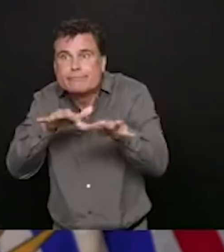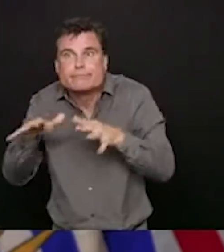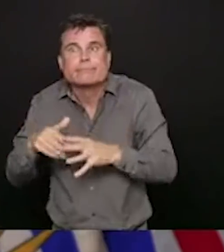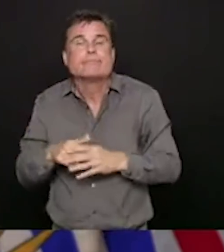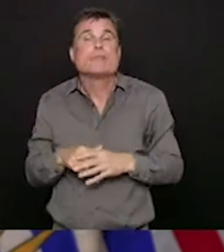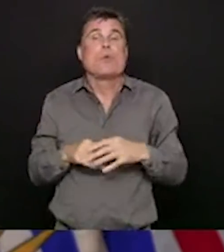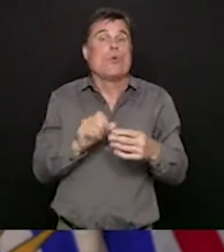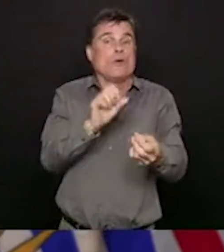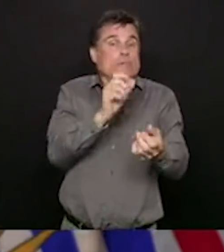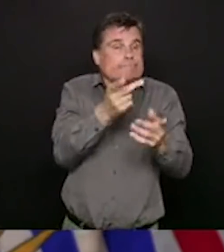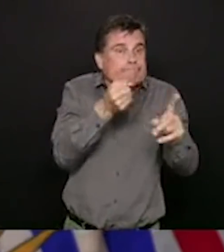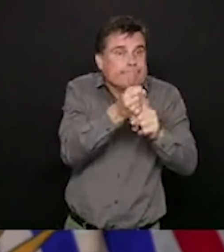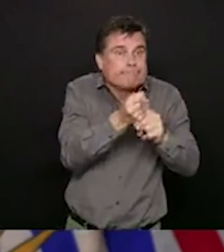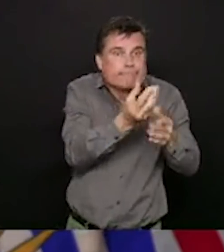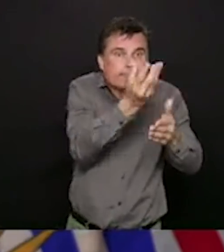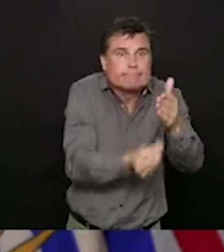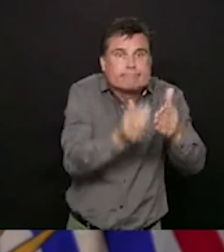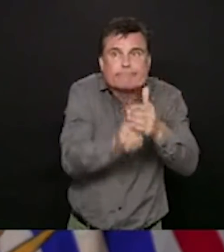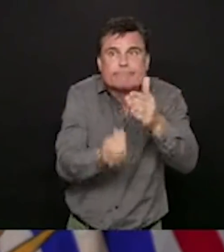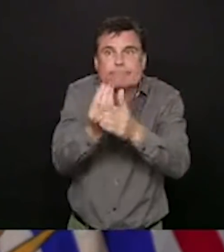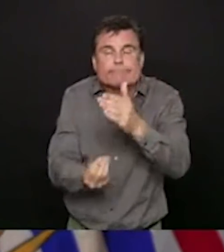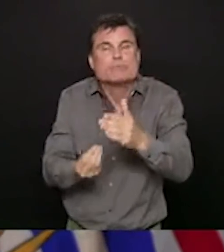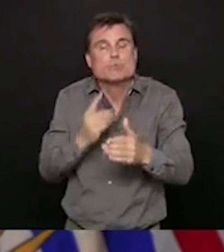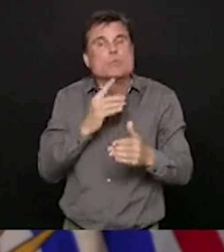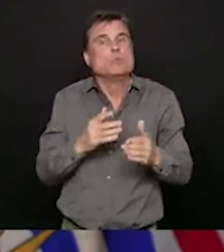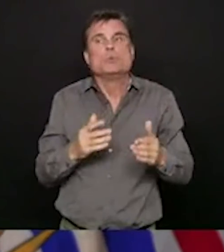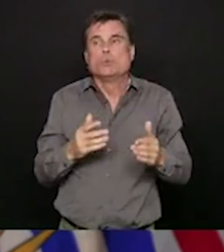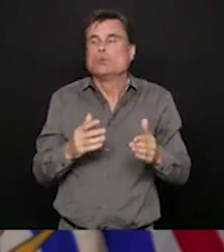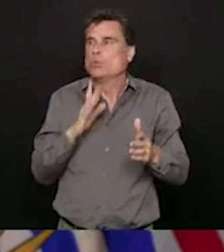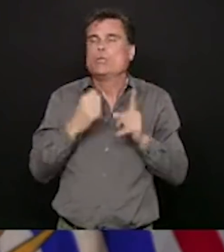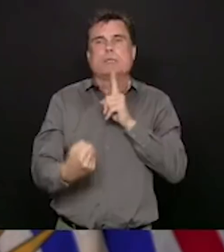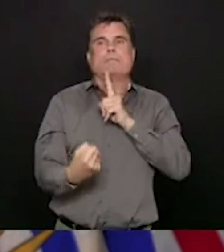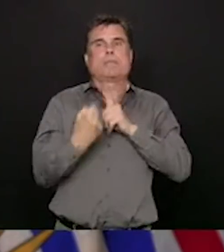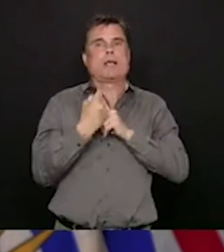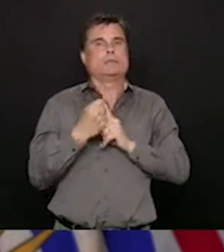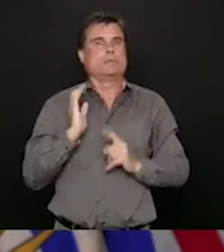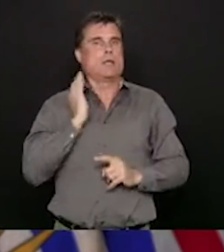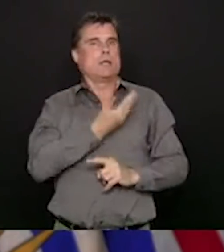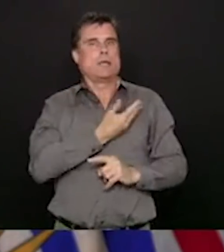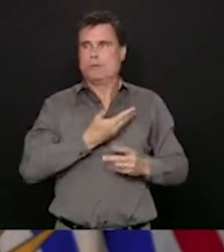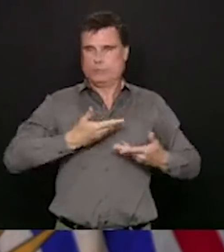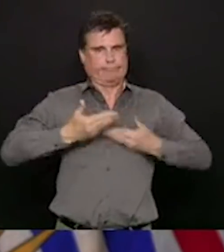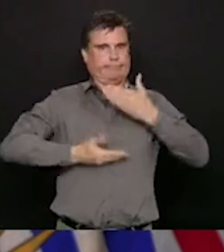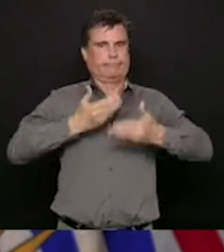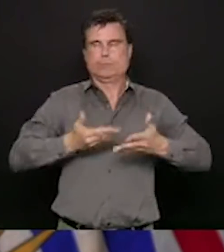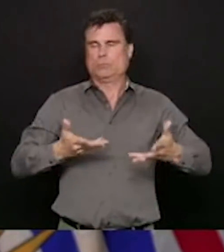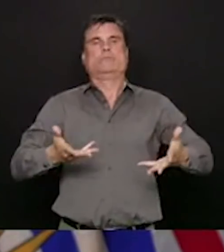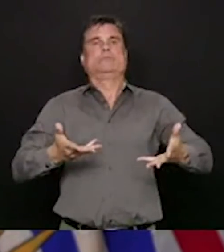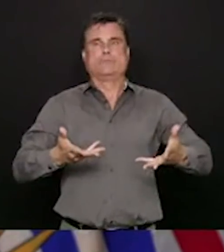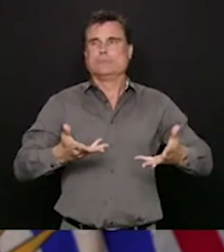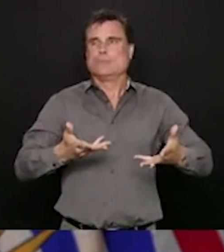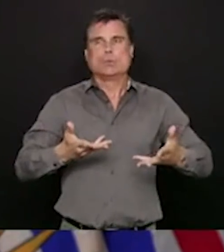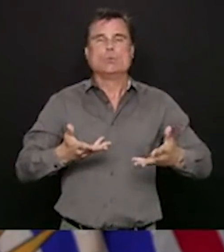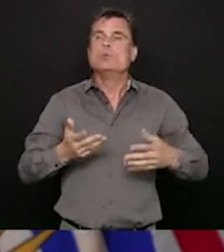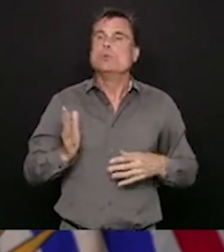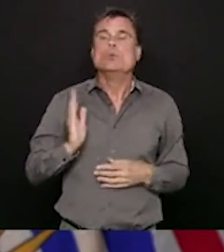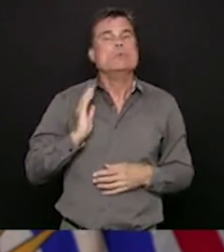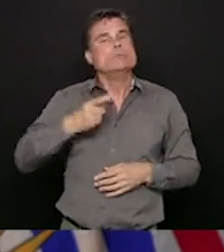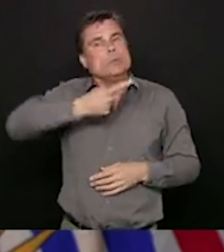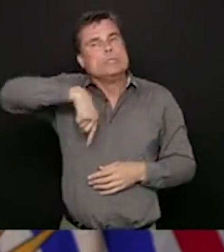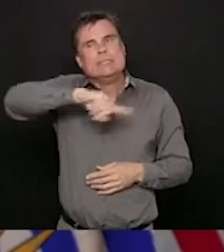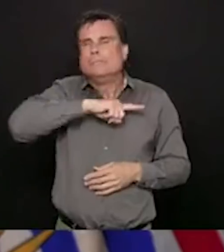and they've worked because we have followed them collectively and we have done our bit to protect our families and our communities.